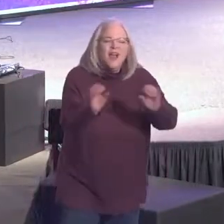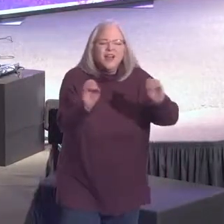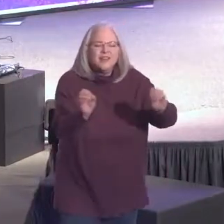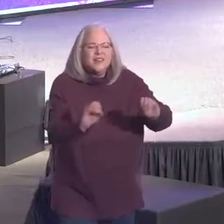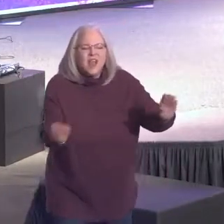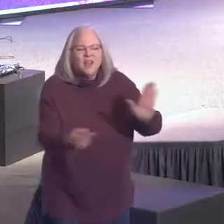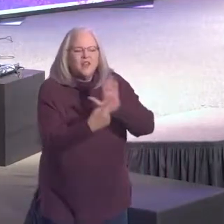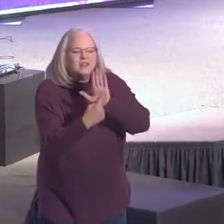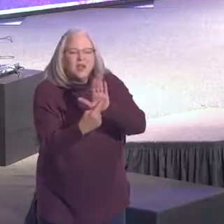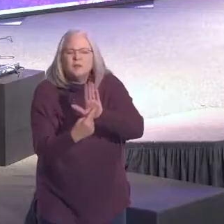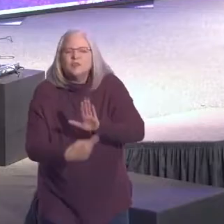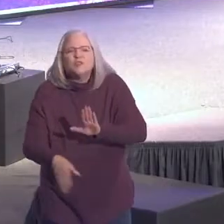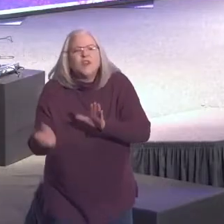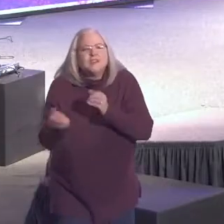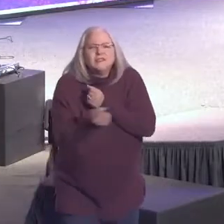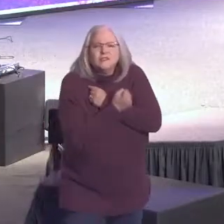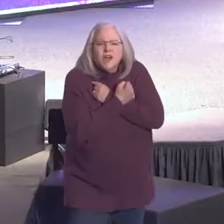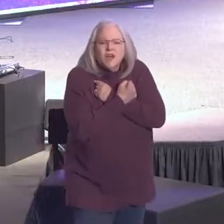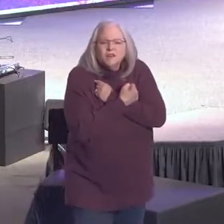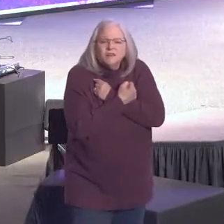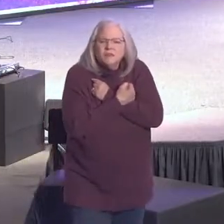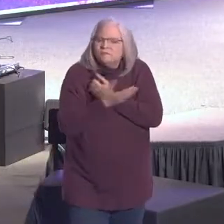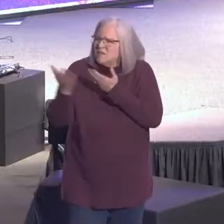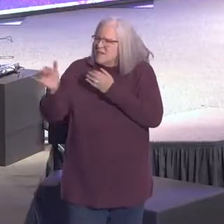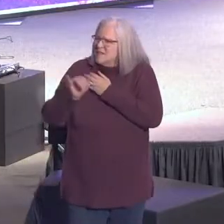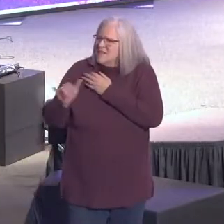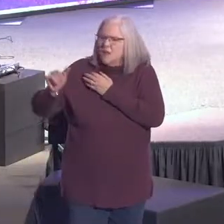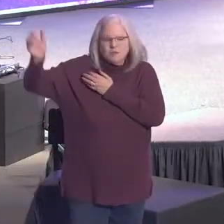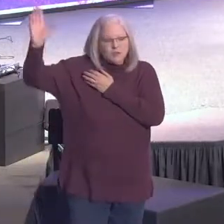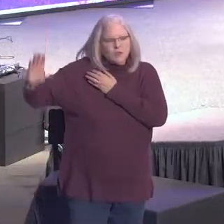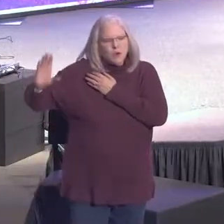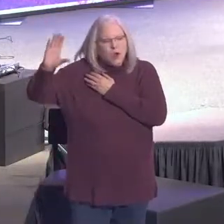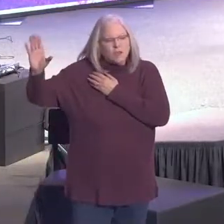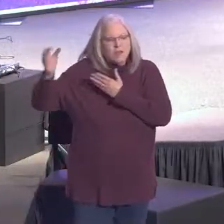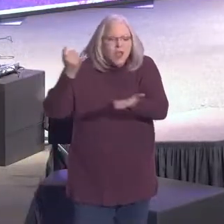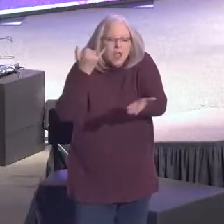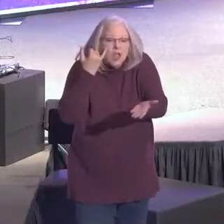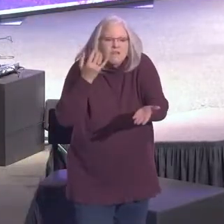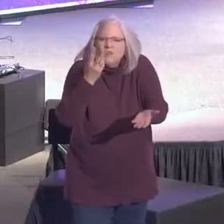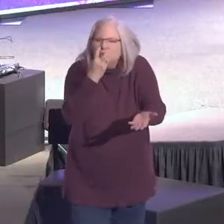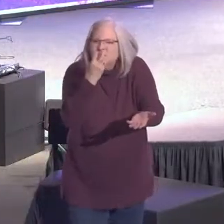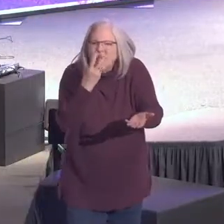cross. If you want to know if you are loved, look at the cross.